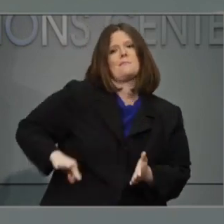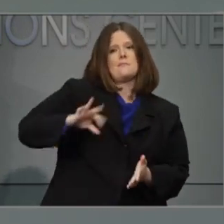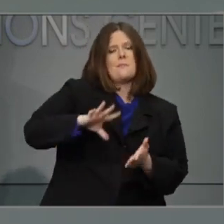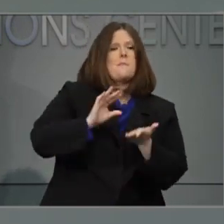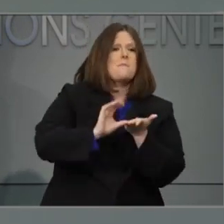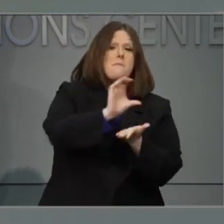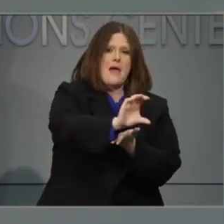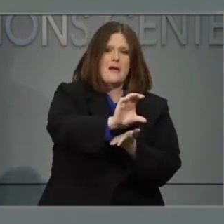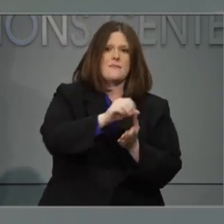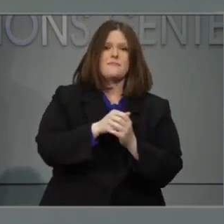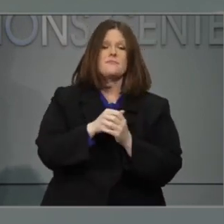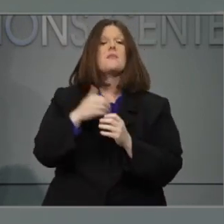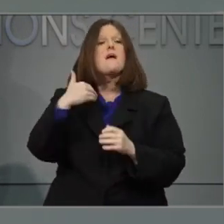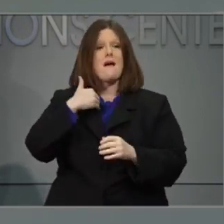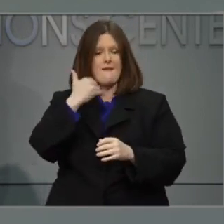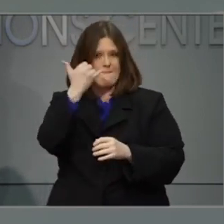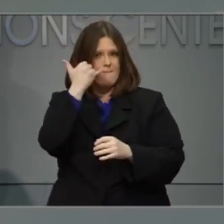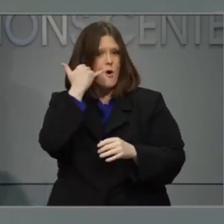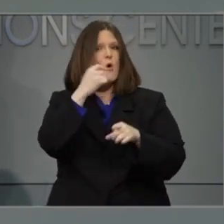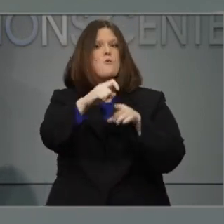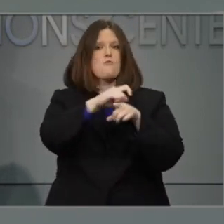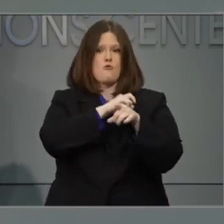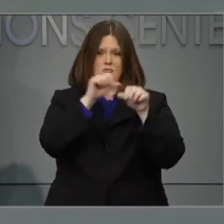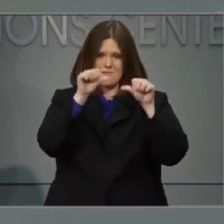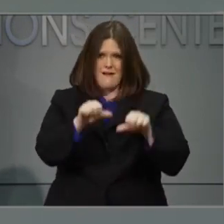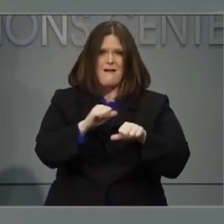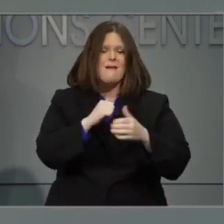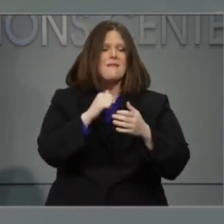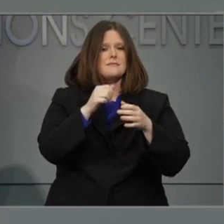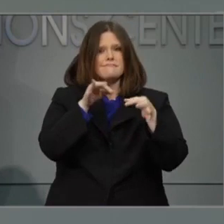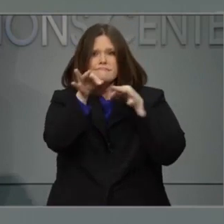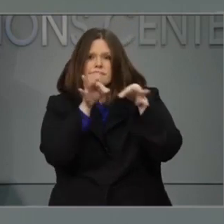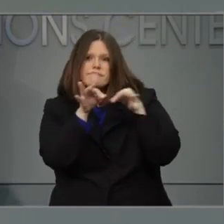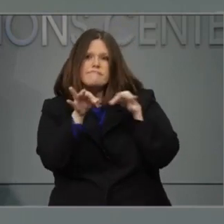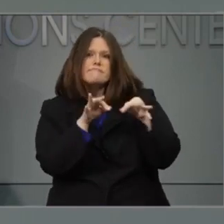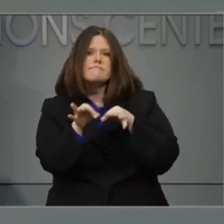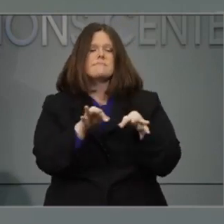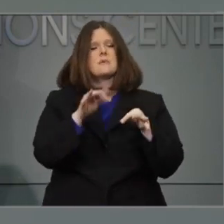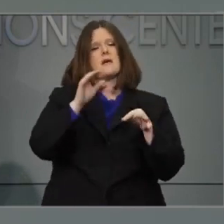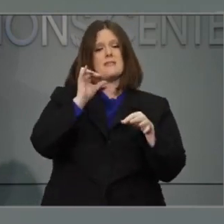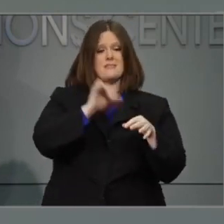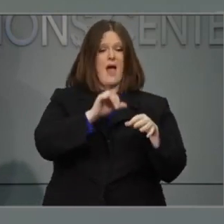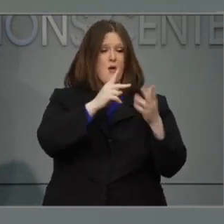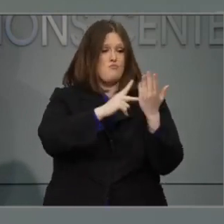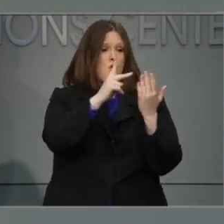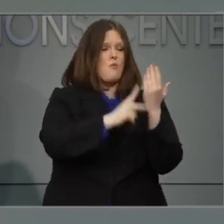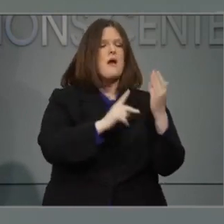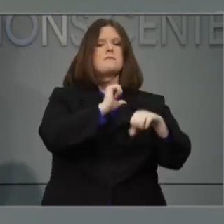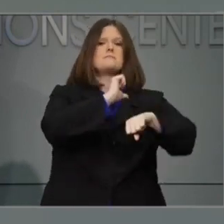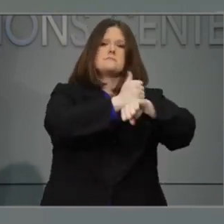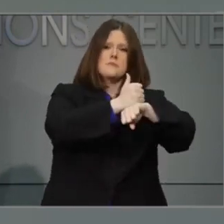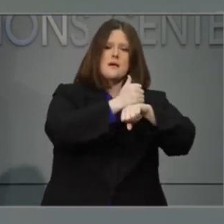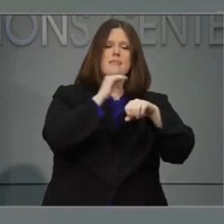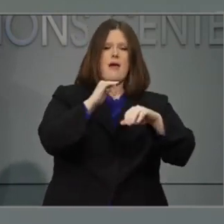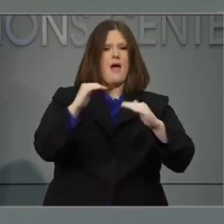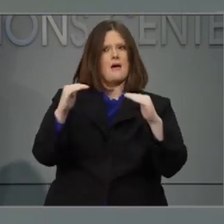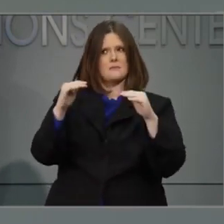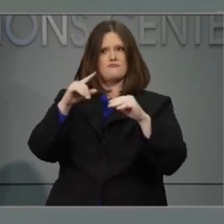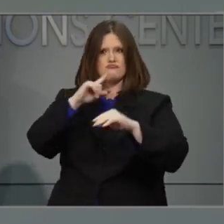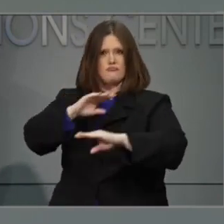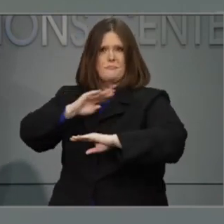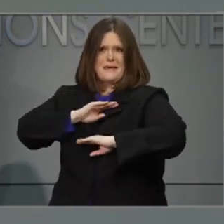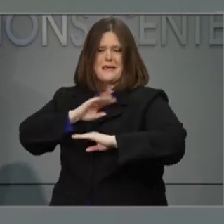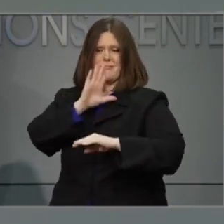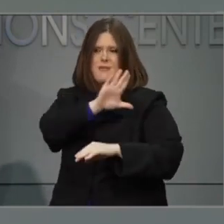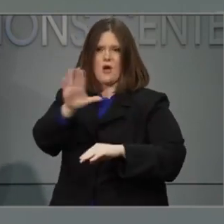hotline helps families find childcare programs that are meeting new health and safety standards and operating